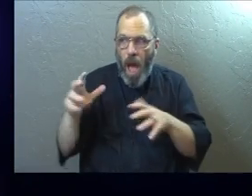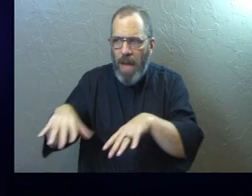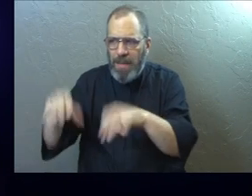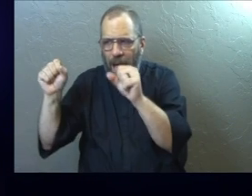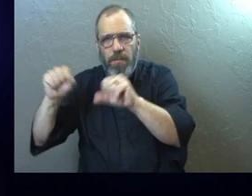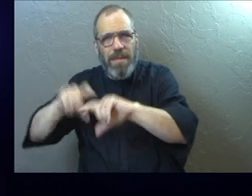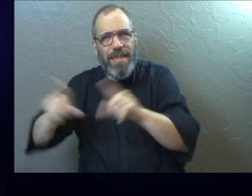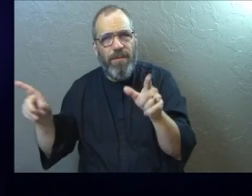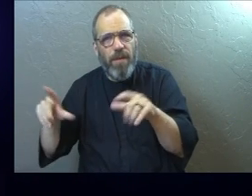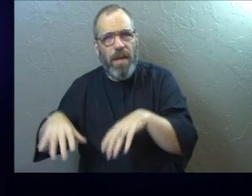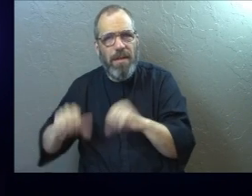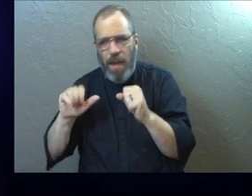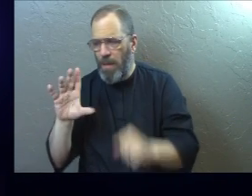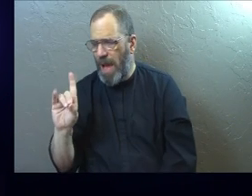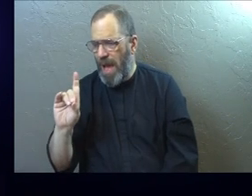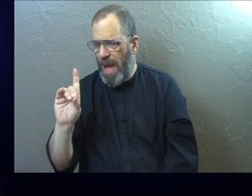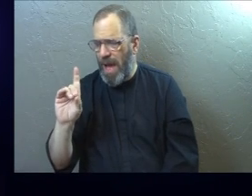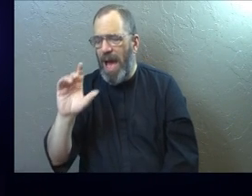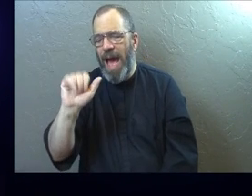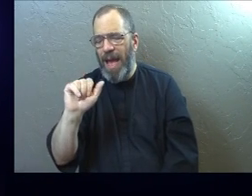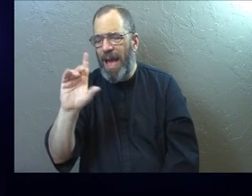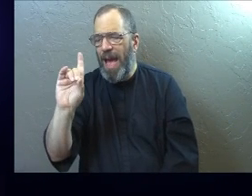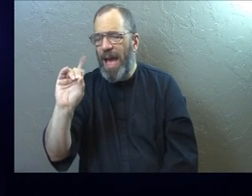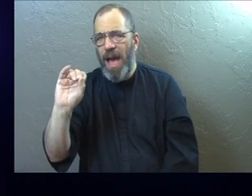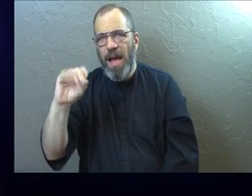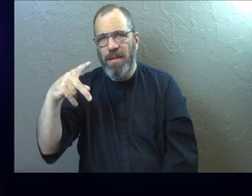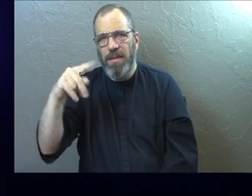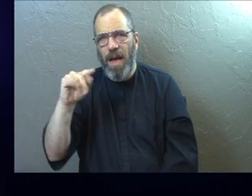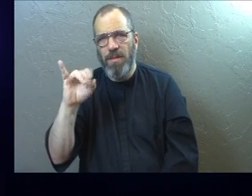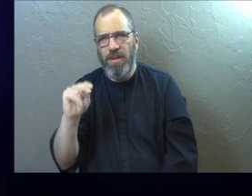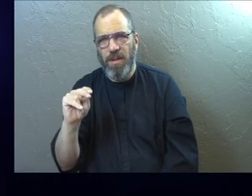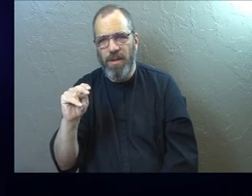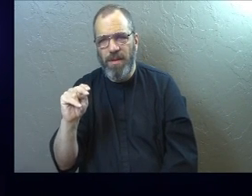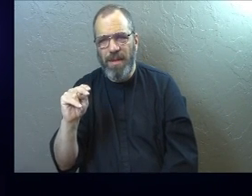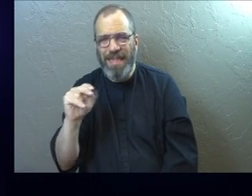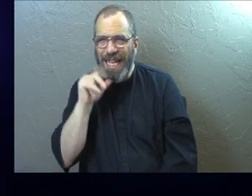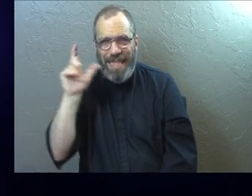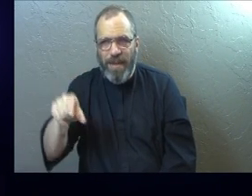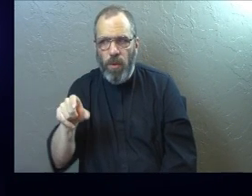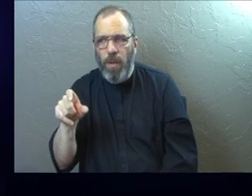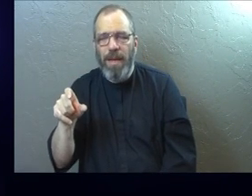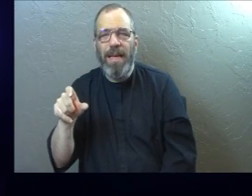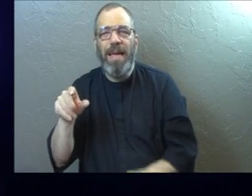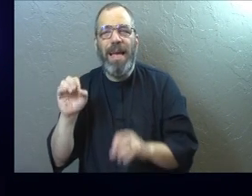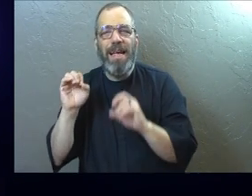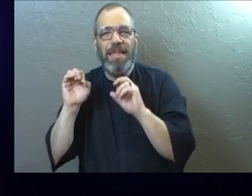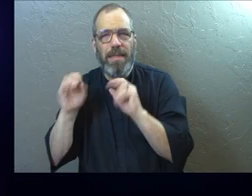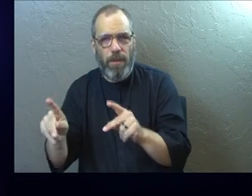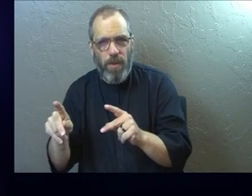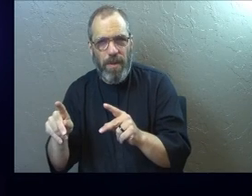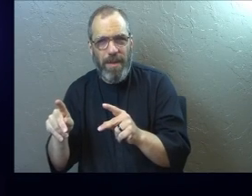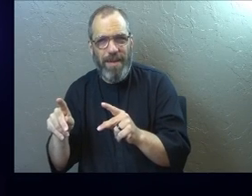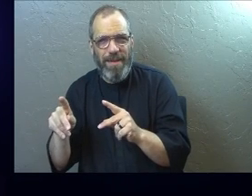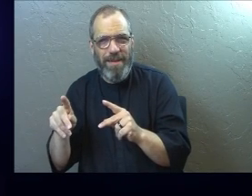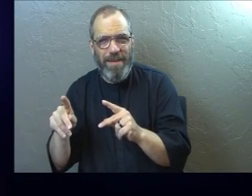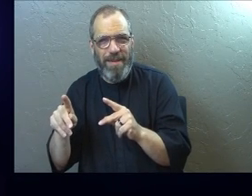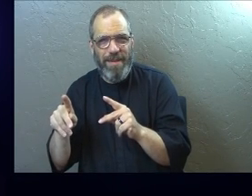Adoption's different. Adoption doesn't have to. Adoption gets to. Adoption. Amen.